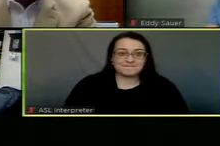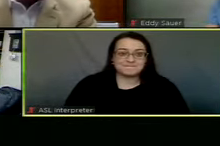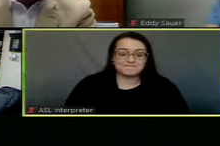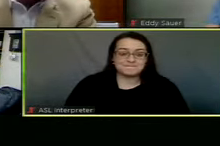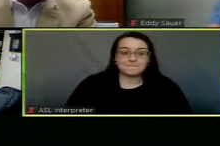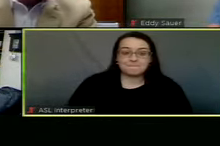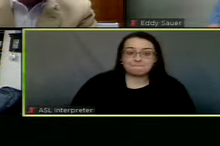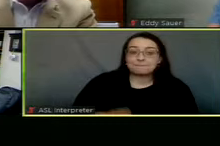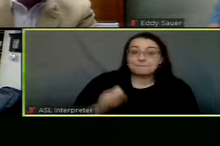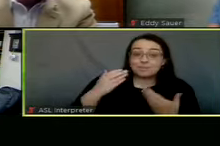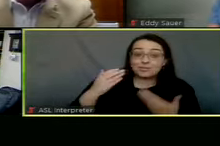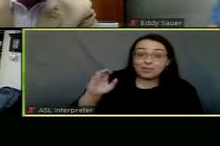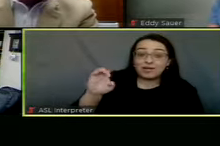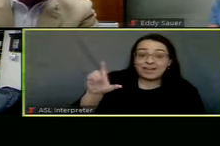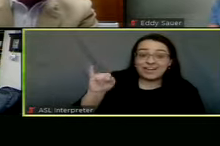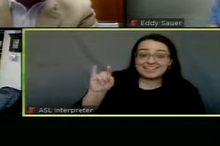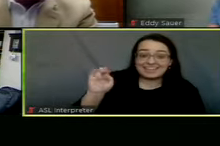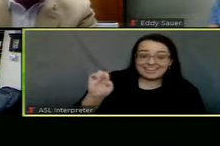Go ahead, Elaine.